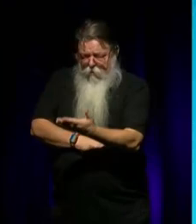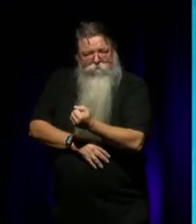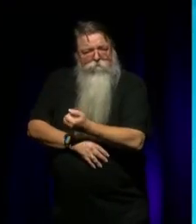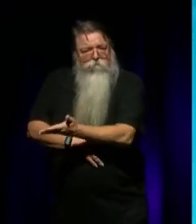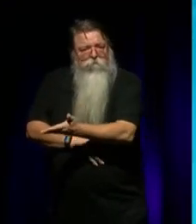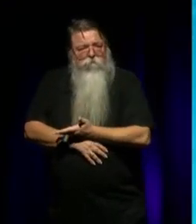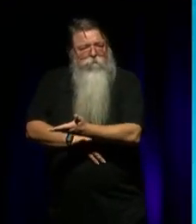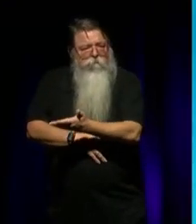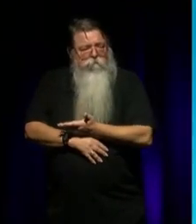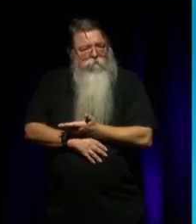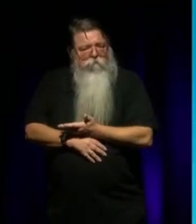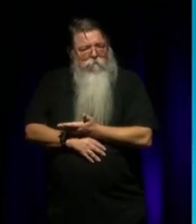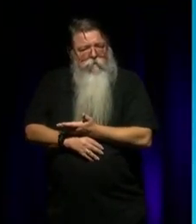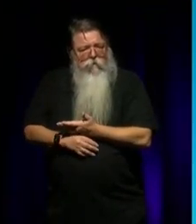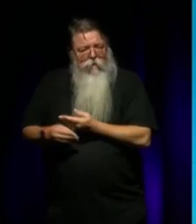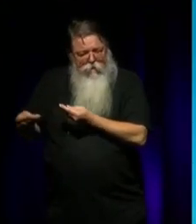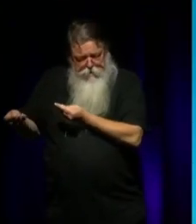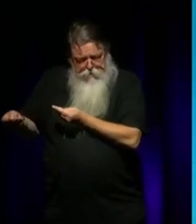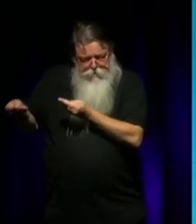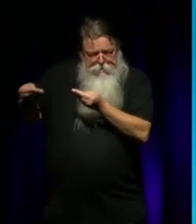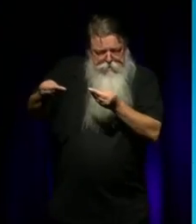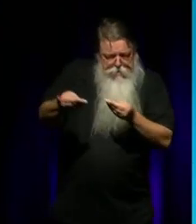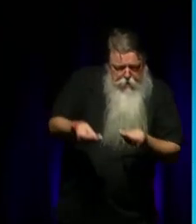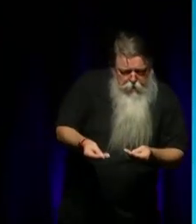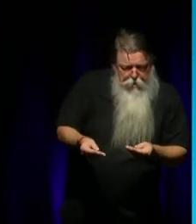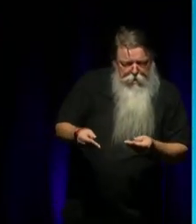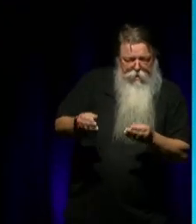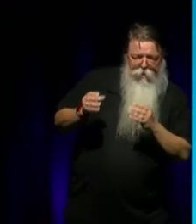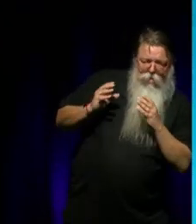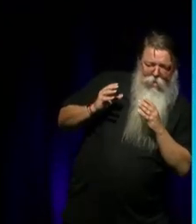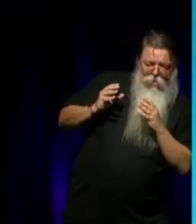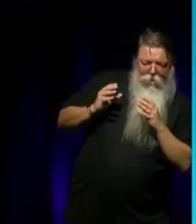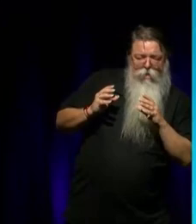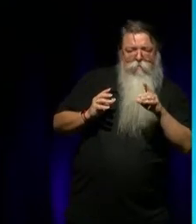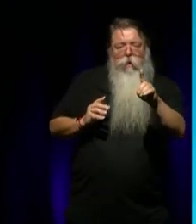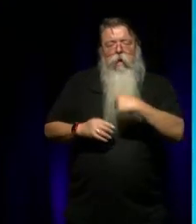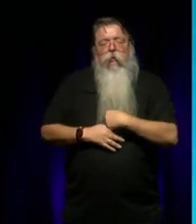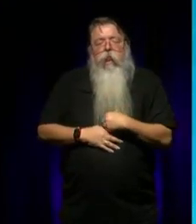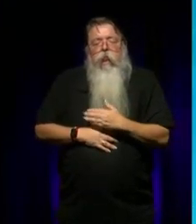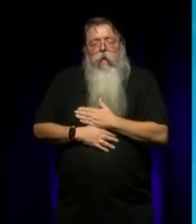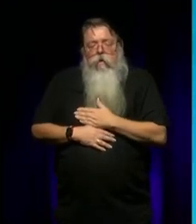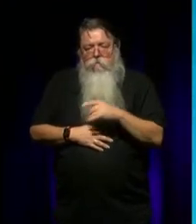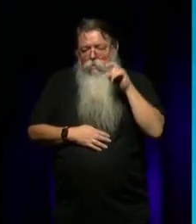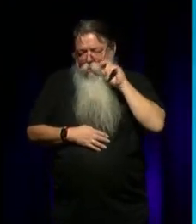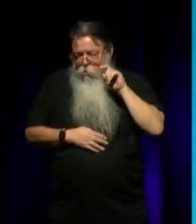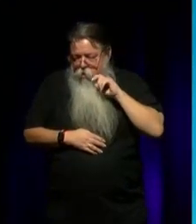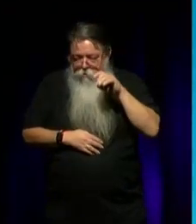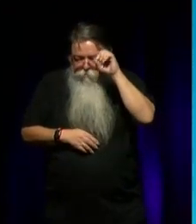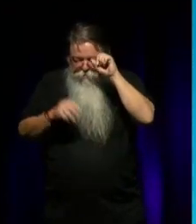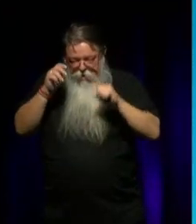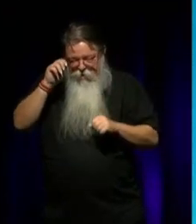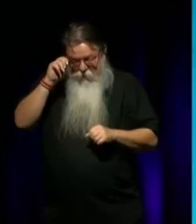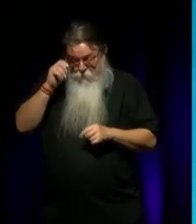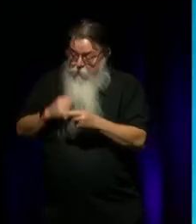All of that, let alone trying to... The love of fresh water and salt water have these clan of 12